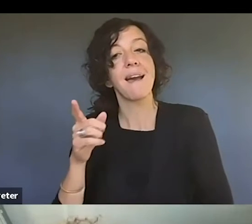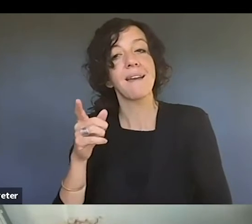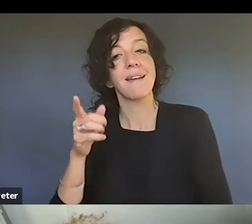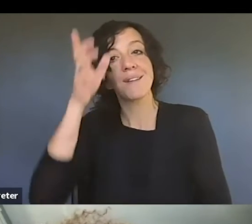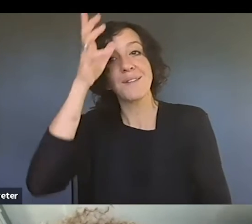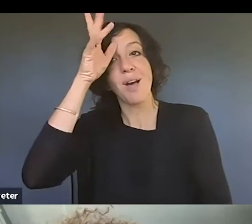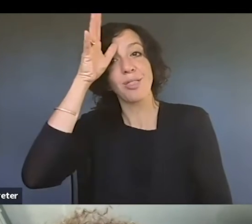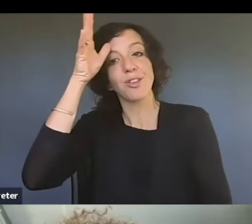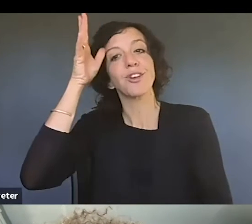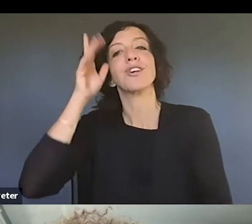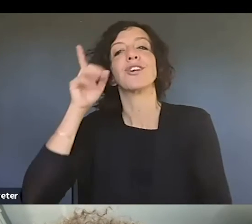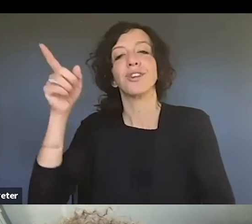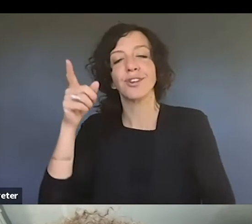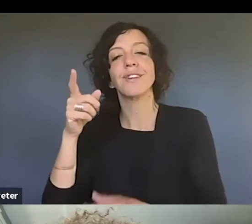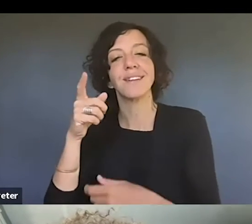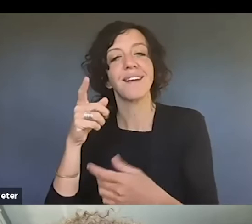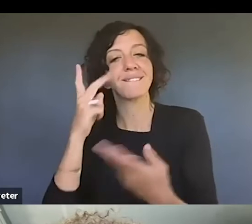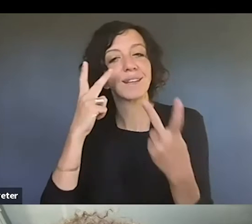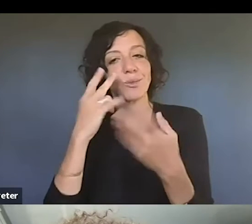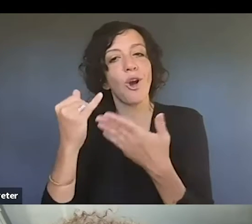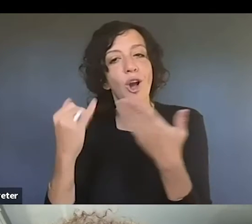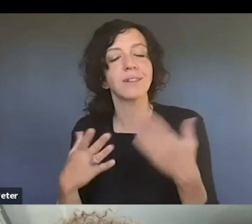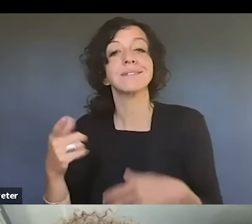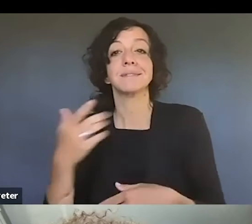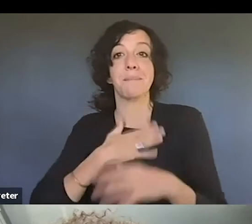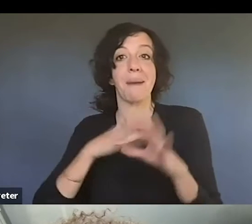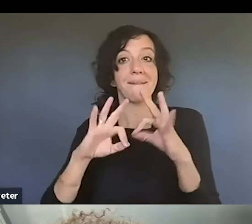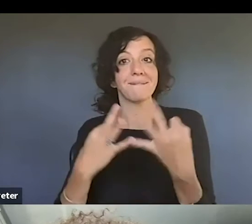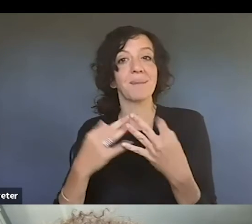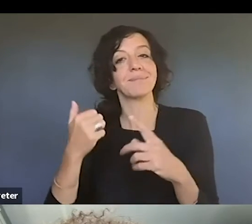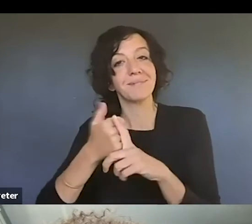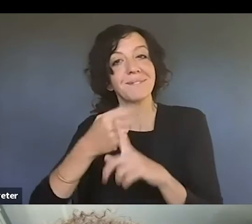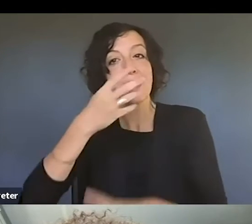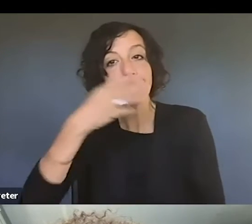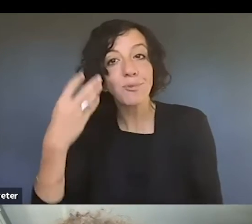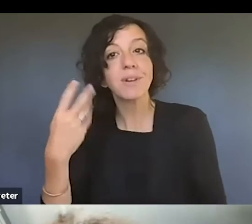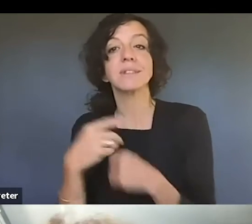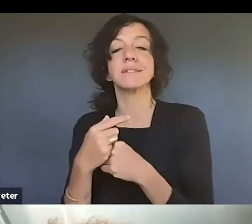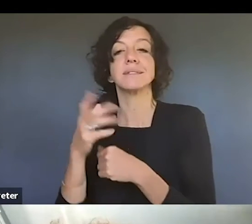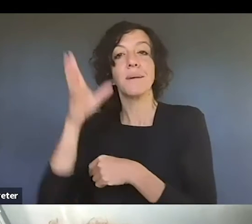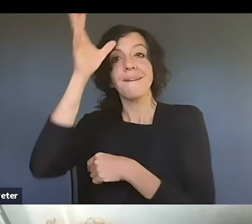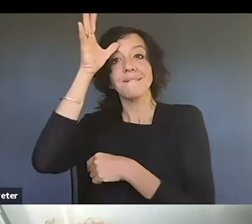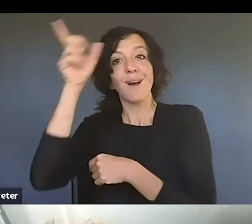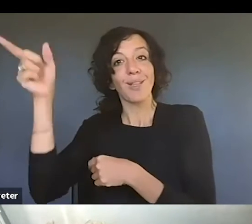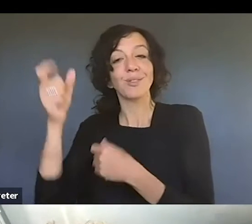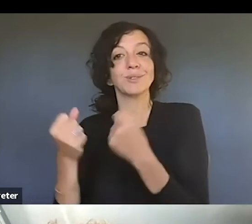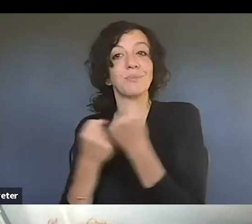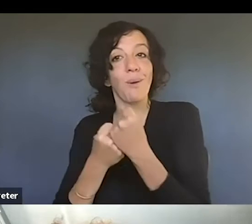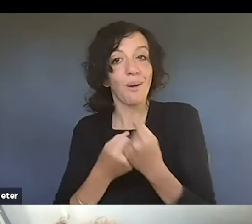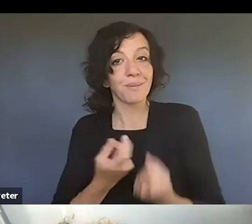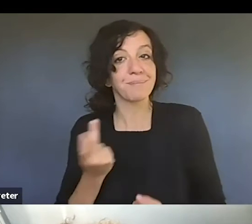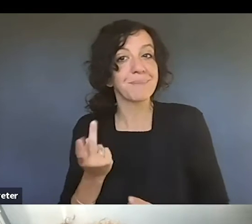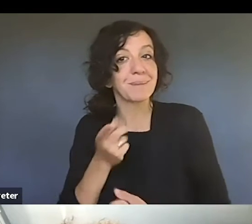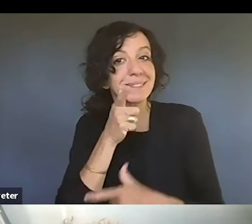I'm from an immigrant family and my dad supported us and sent me and my, uh, little sister to college,